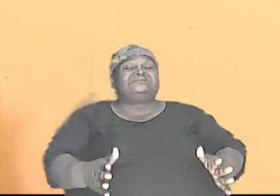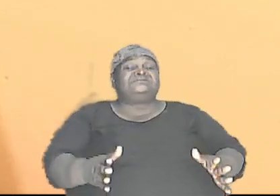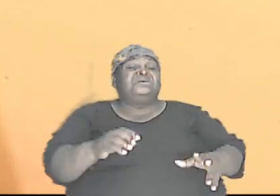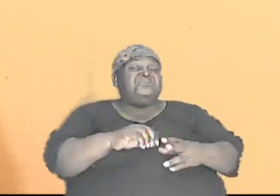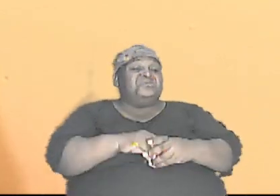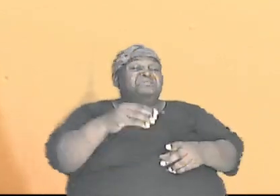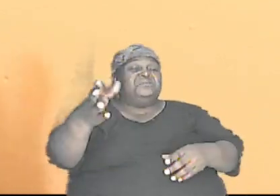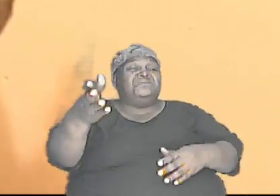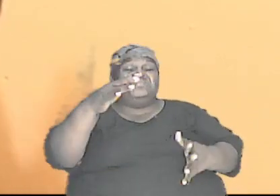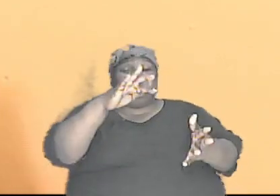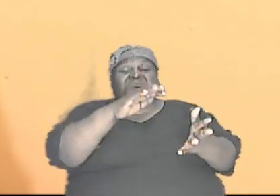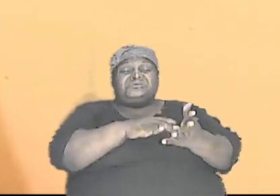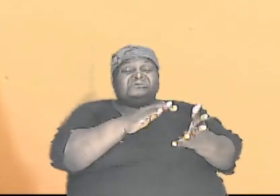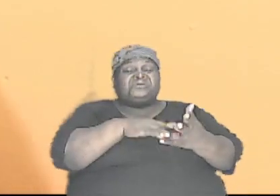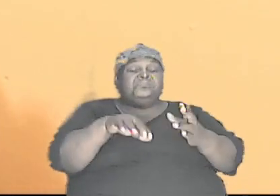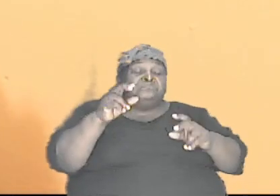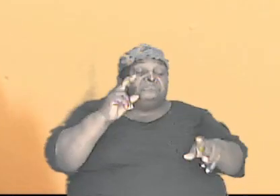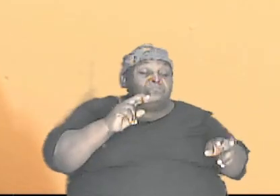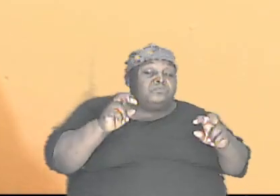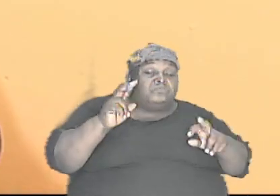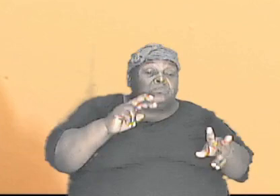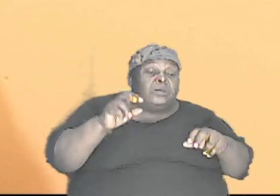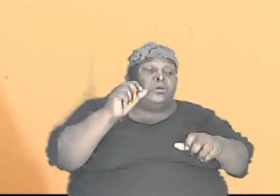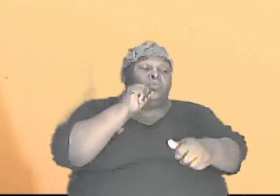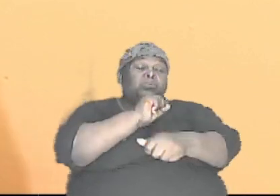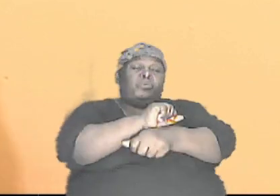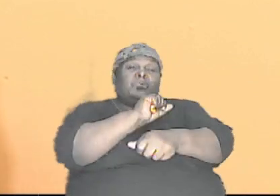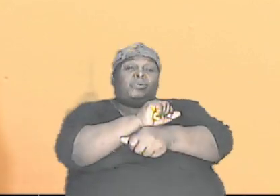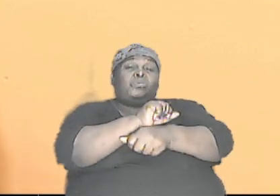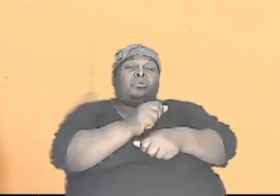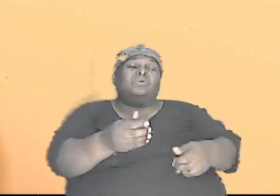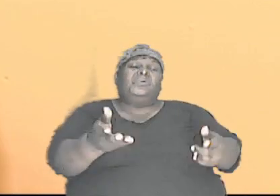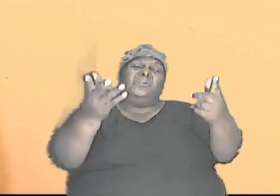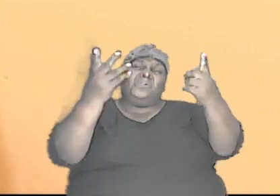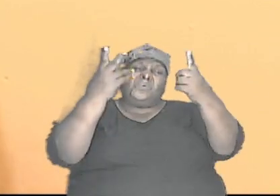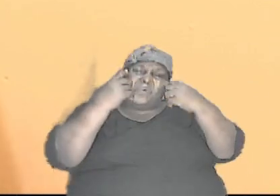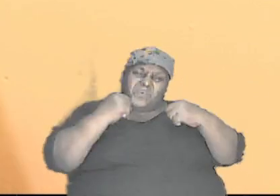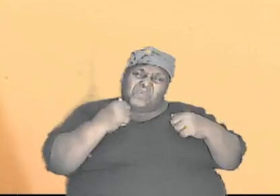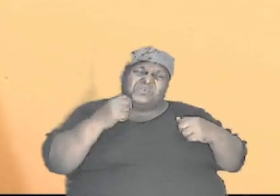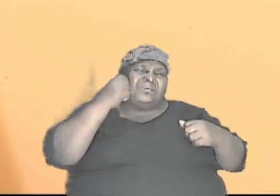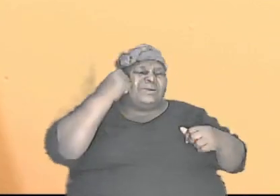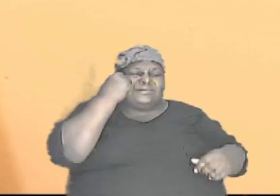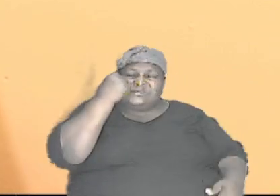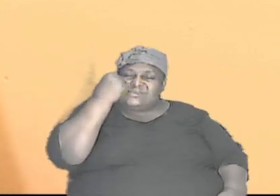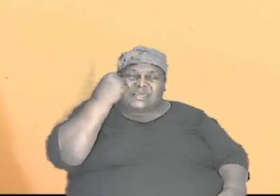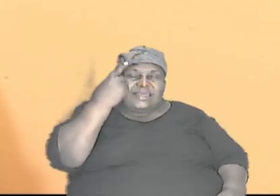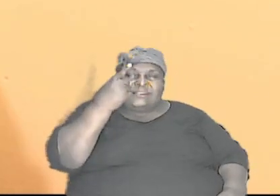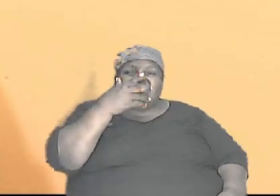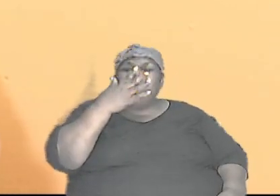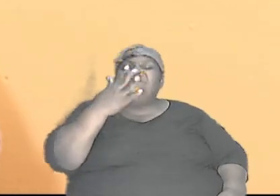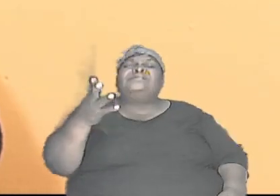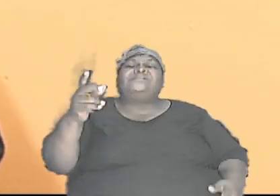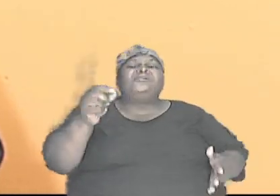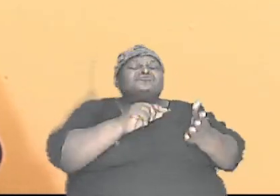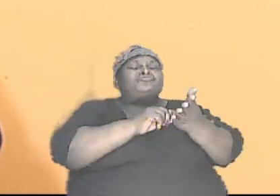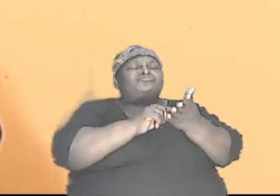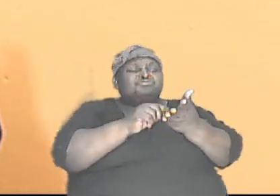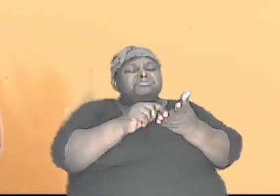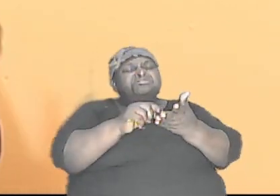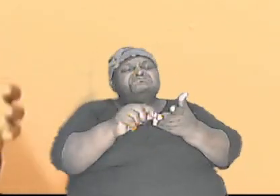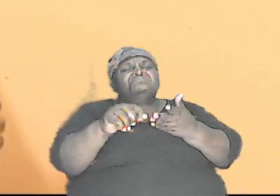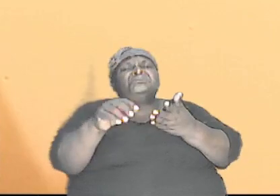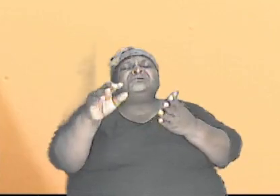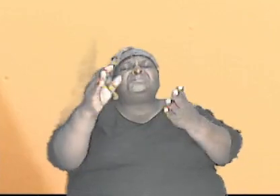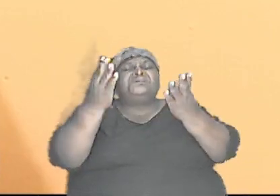studies and in their research and in their work have come to the conclusion that the things that were written in the book